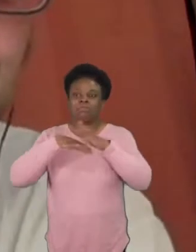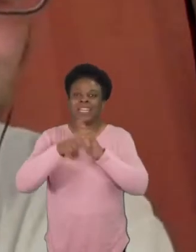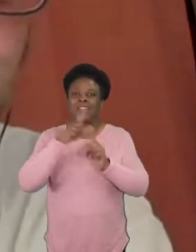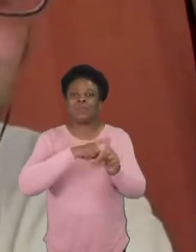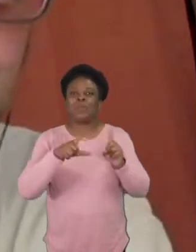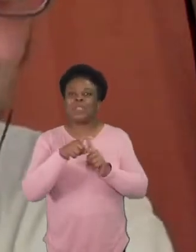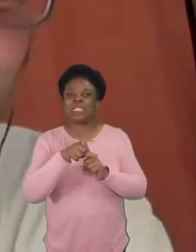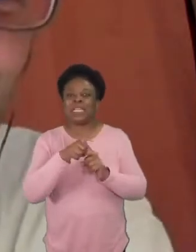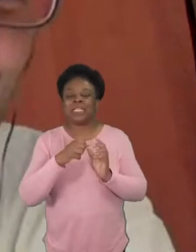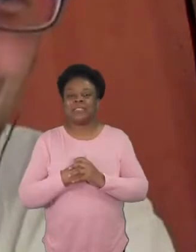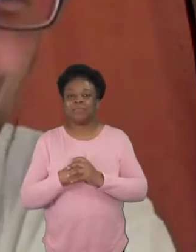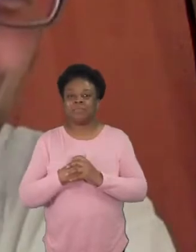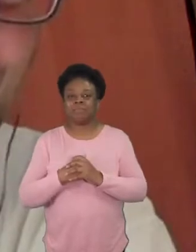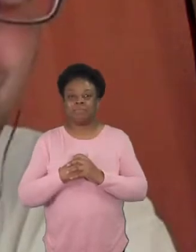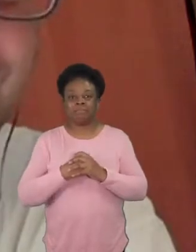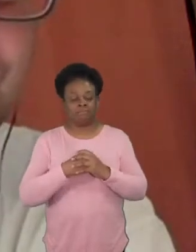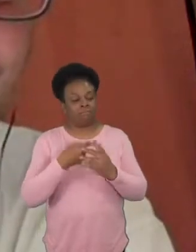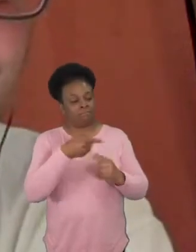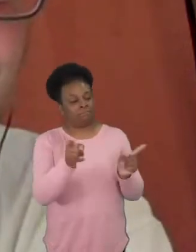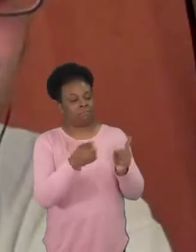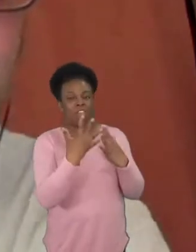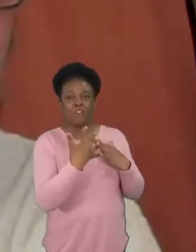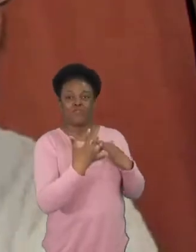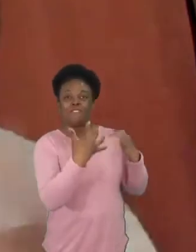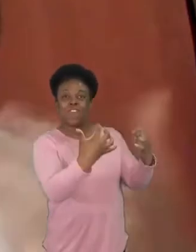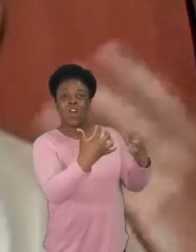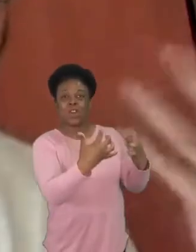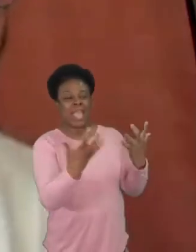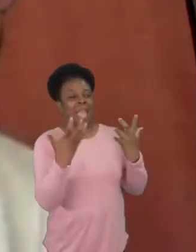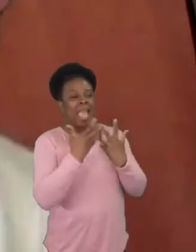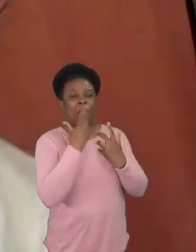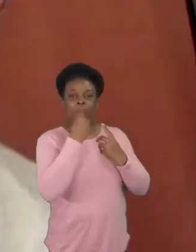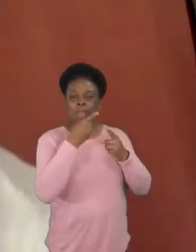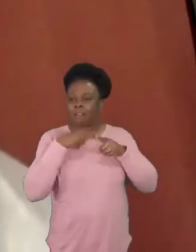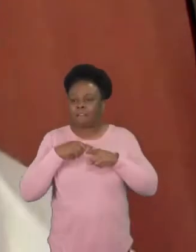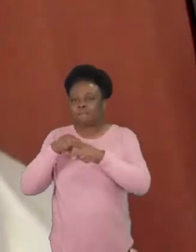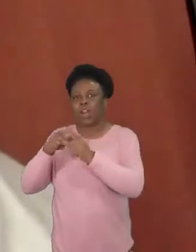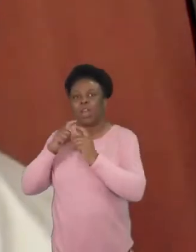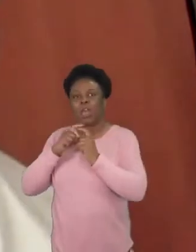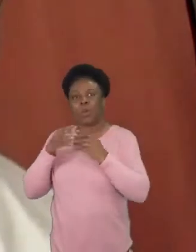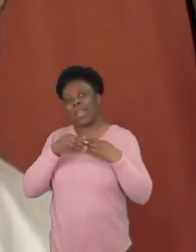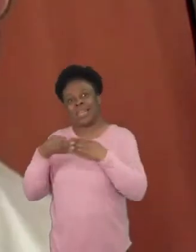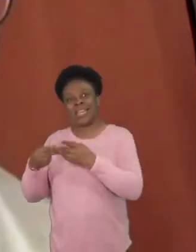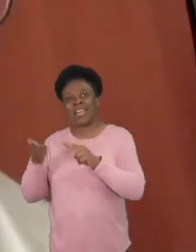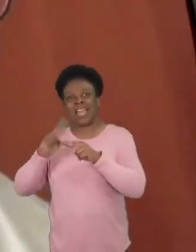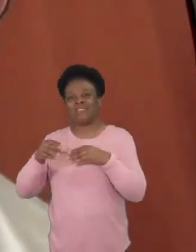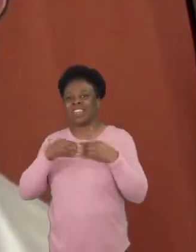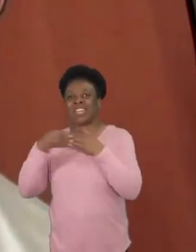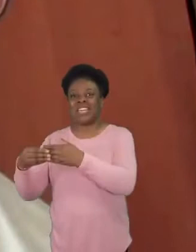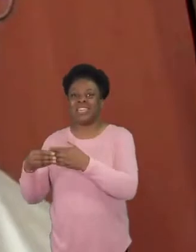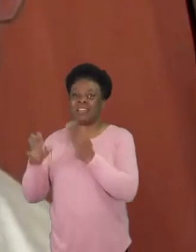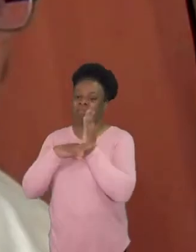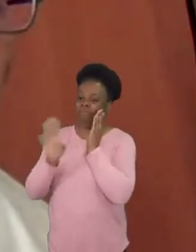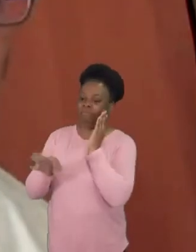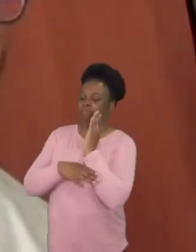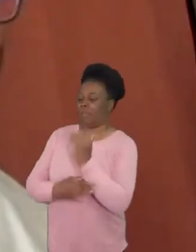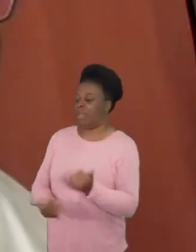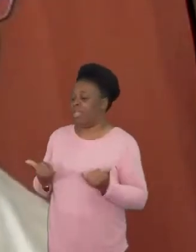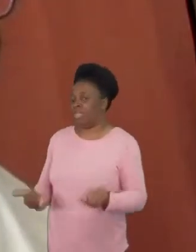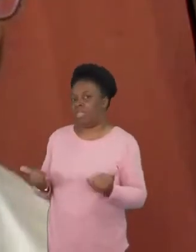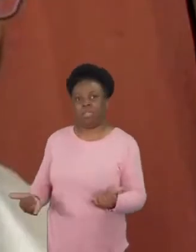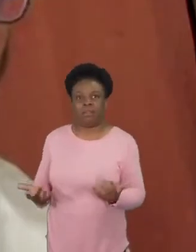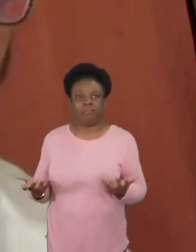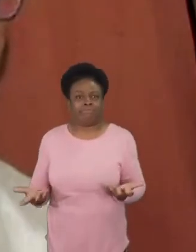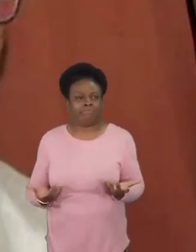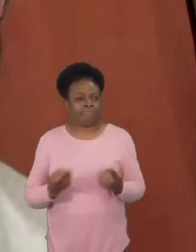that the the leaders are not doing right so so i think some of this is about leadership and it's about example to where um